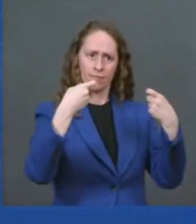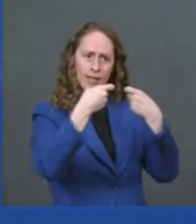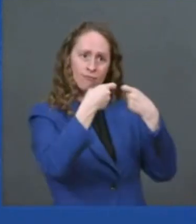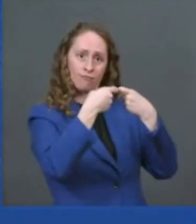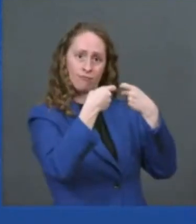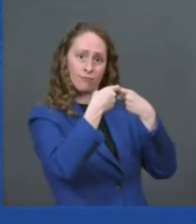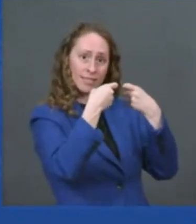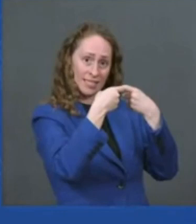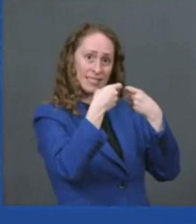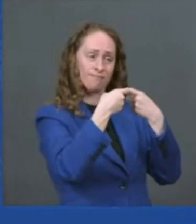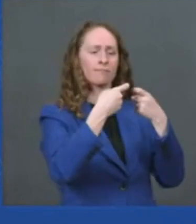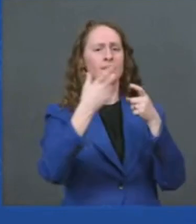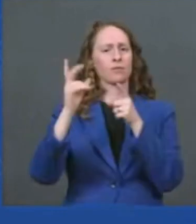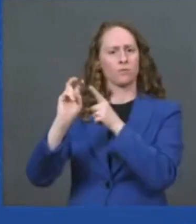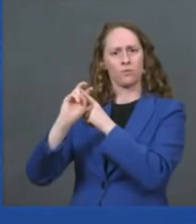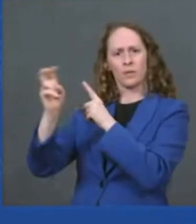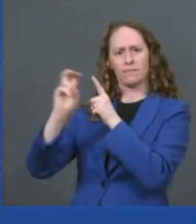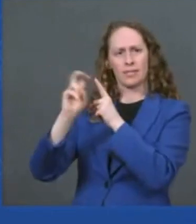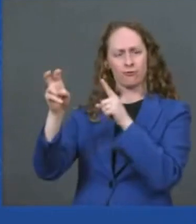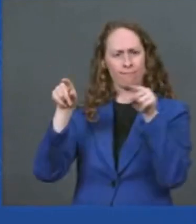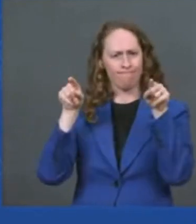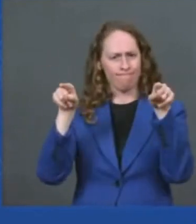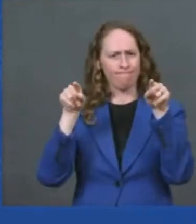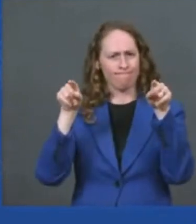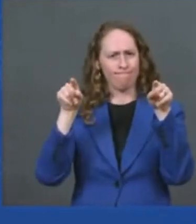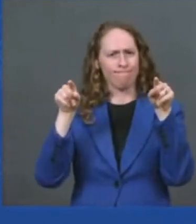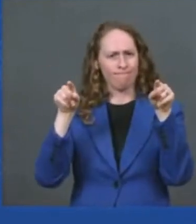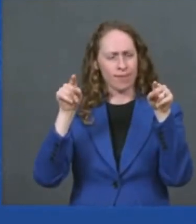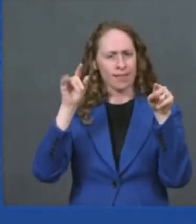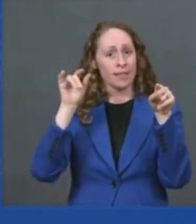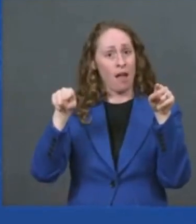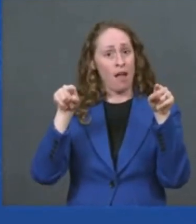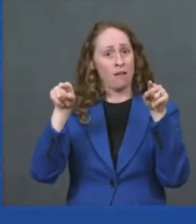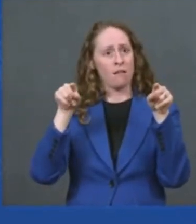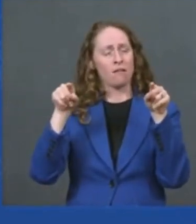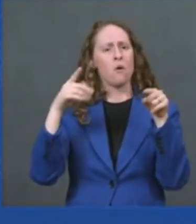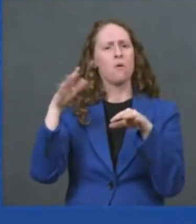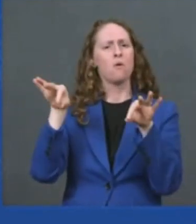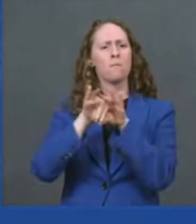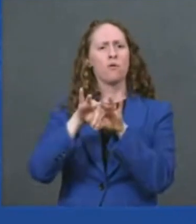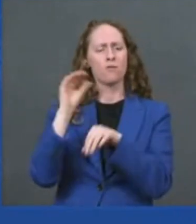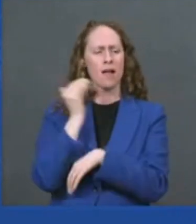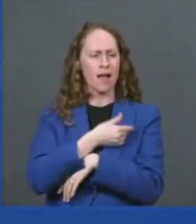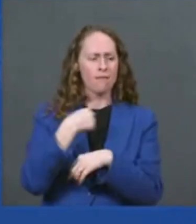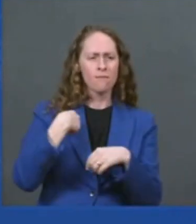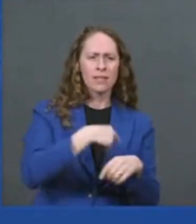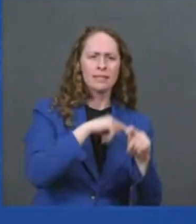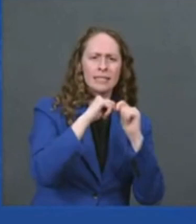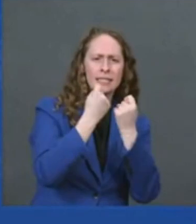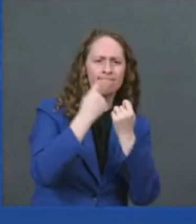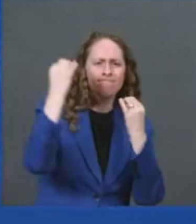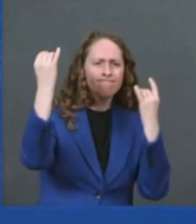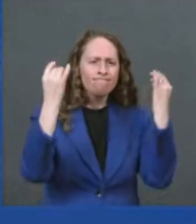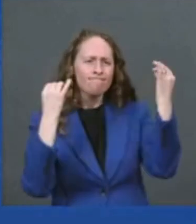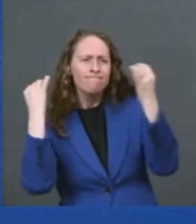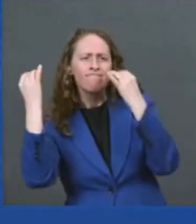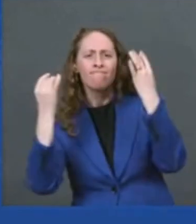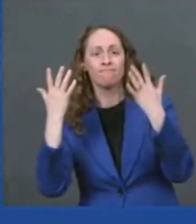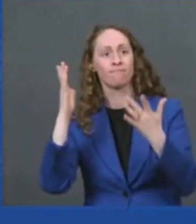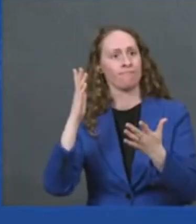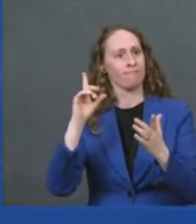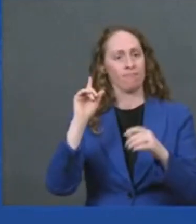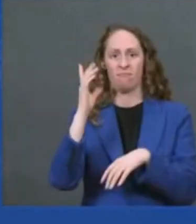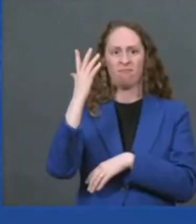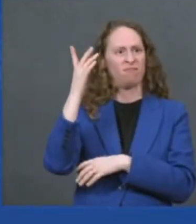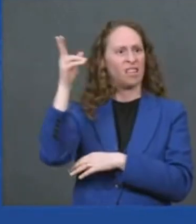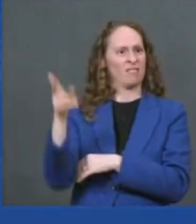team since 2012 when we built our first fast charger a seismic technology change is